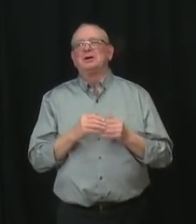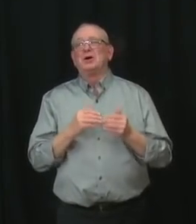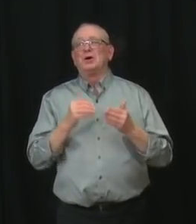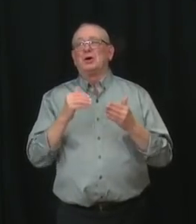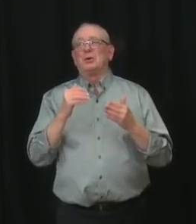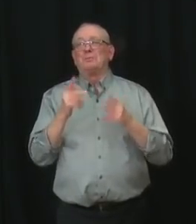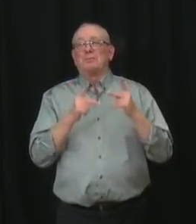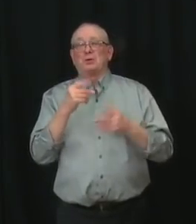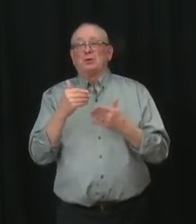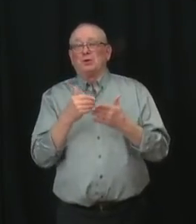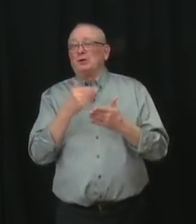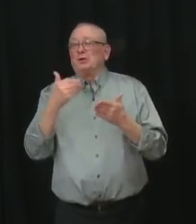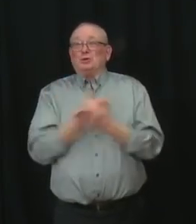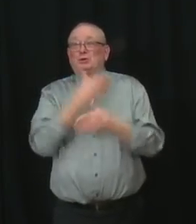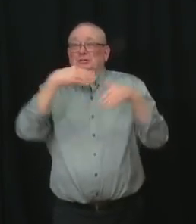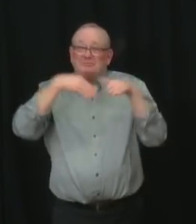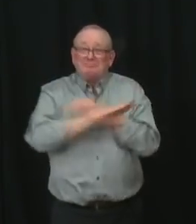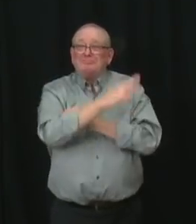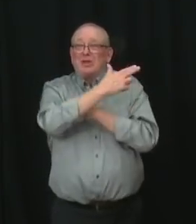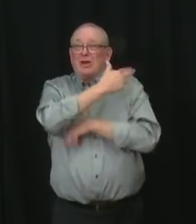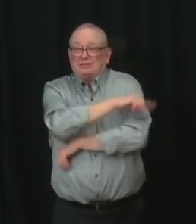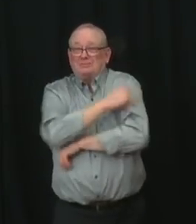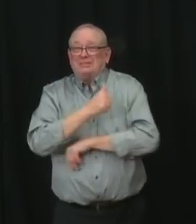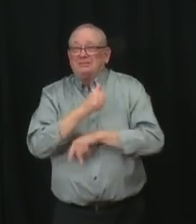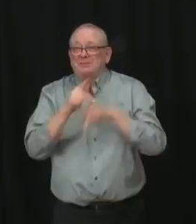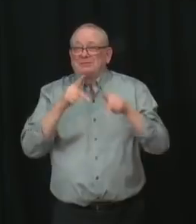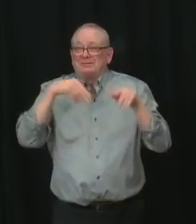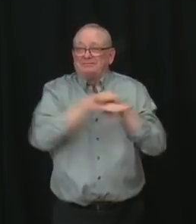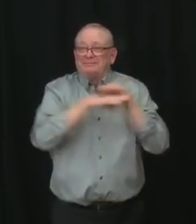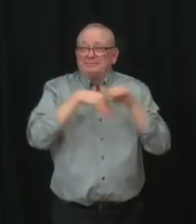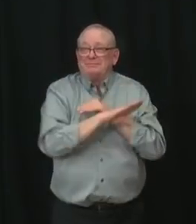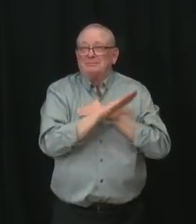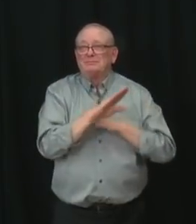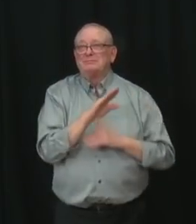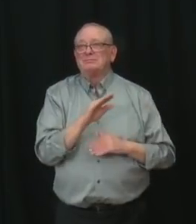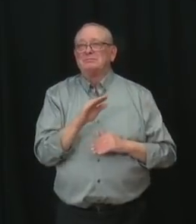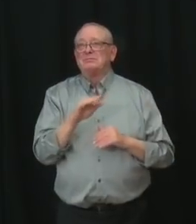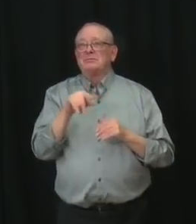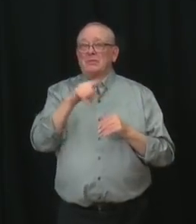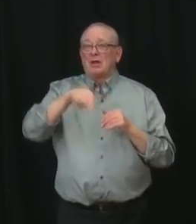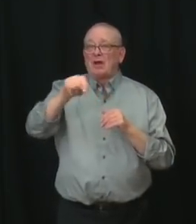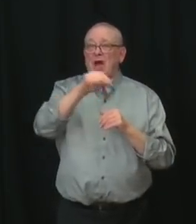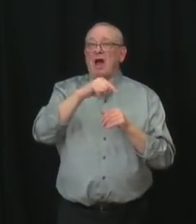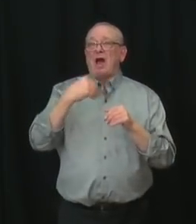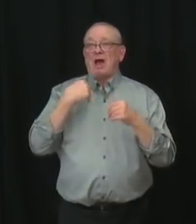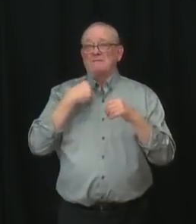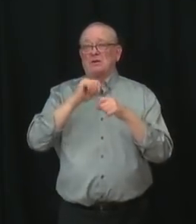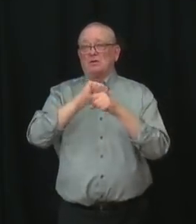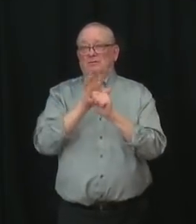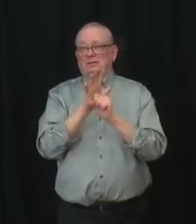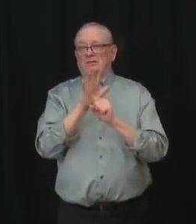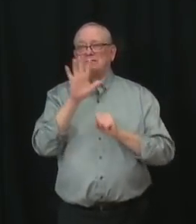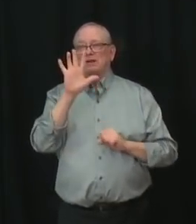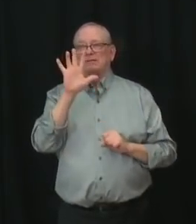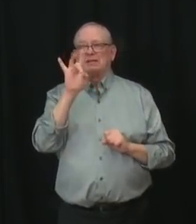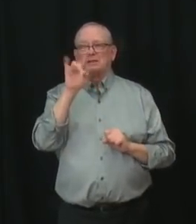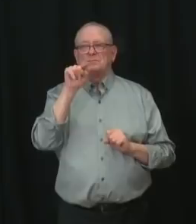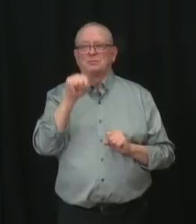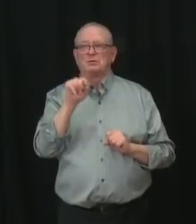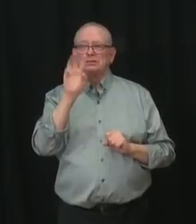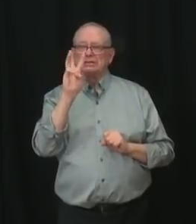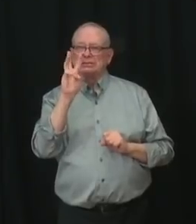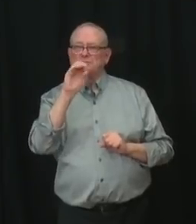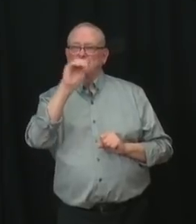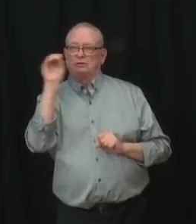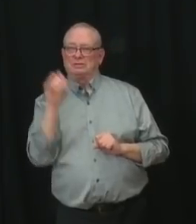66.1% of new ICU admissions are directly due to COVID-19. The remainder are patients